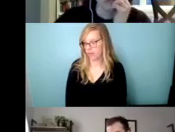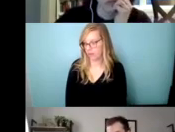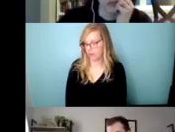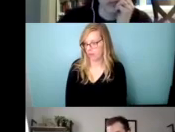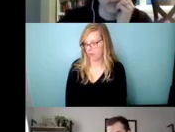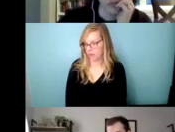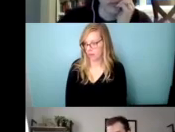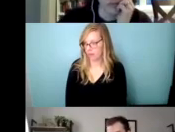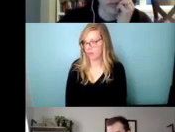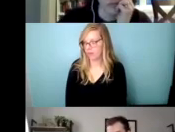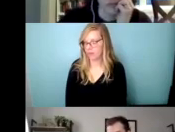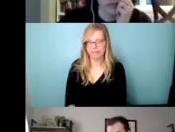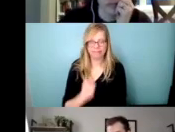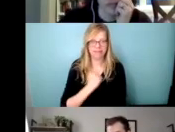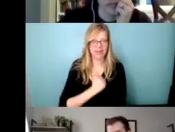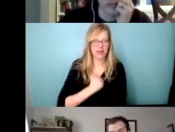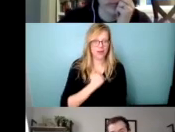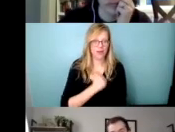Sorry about that.